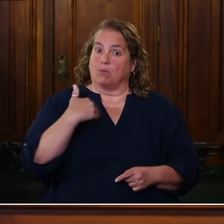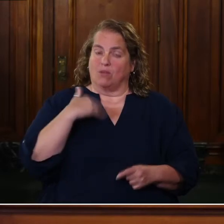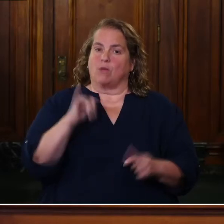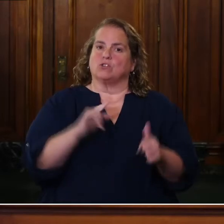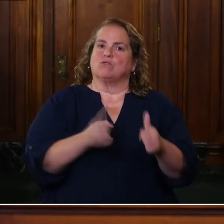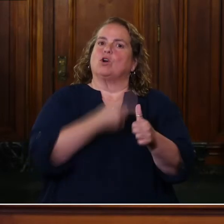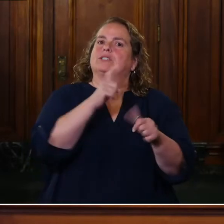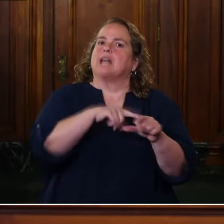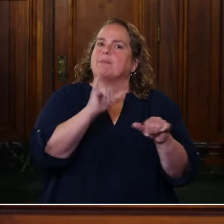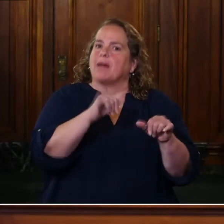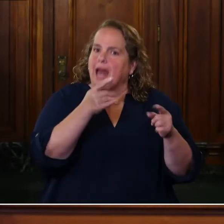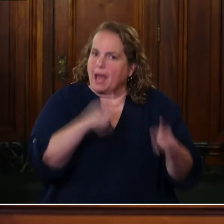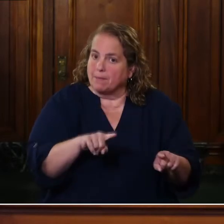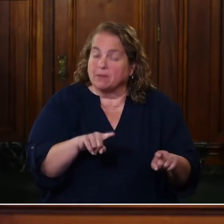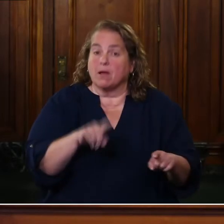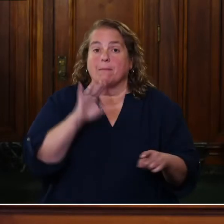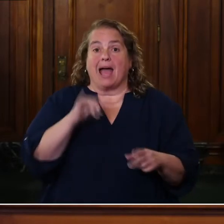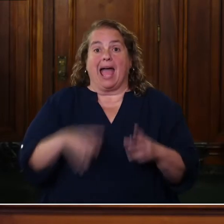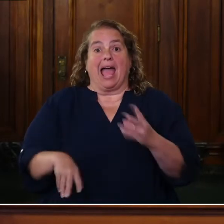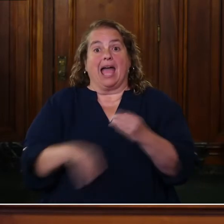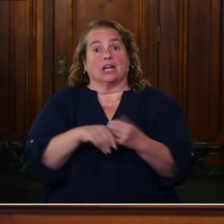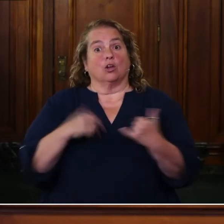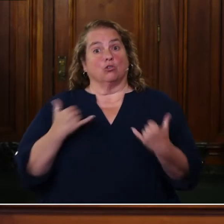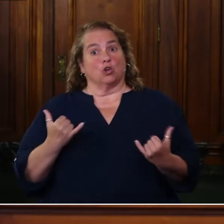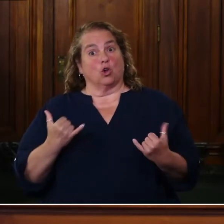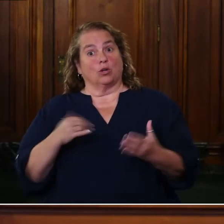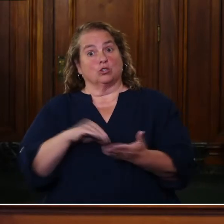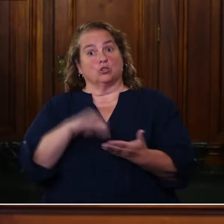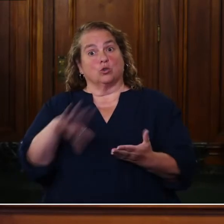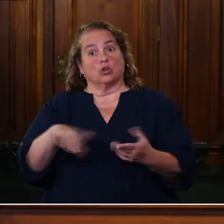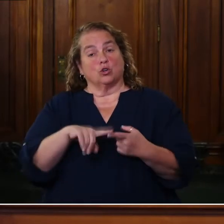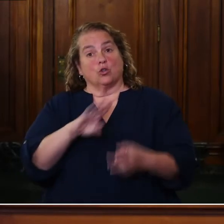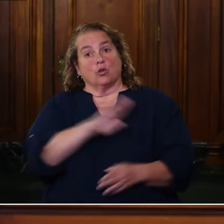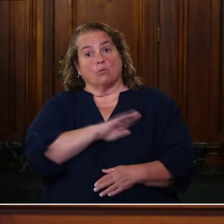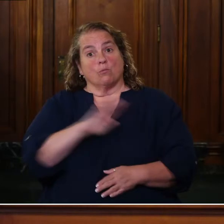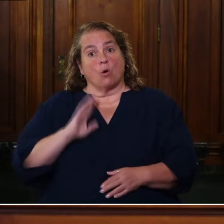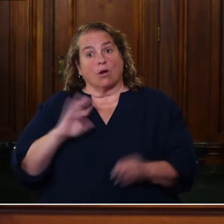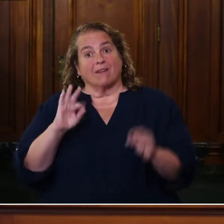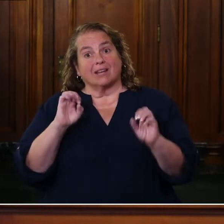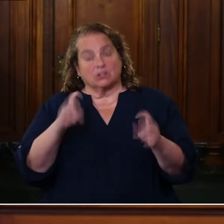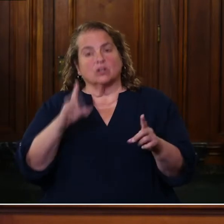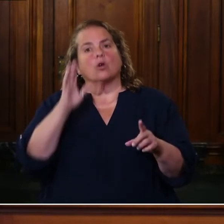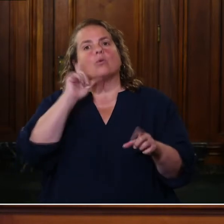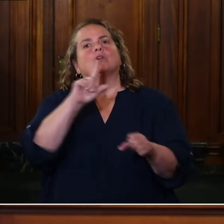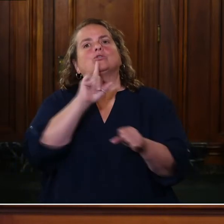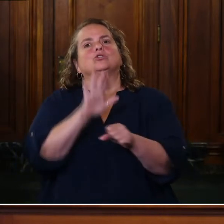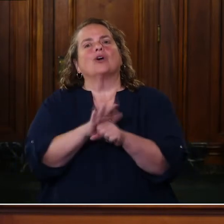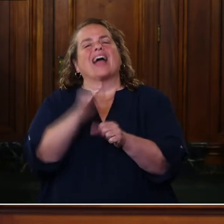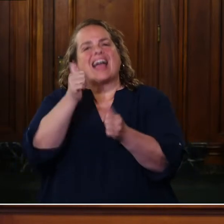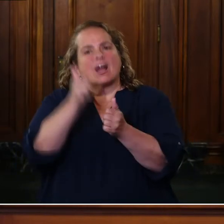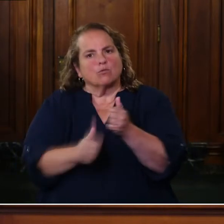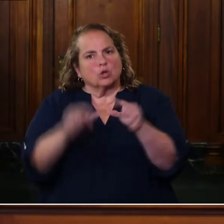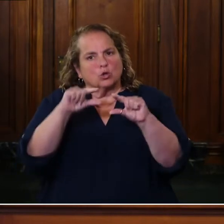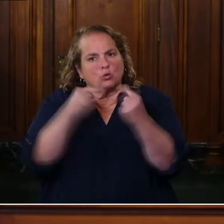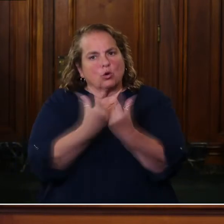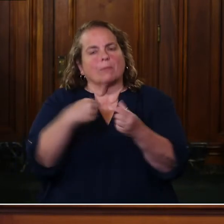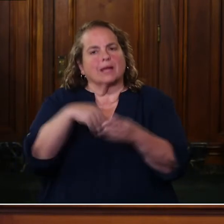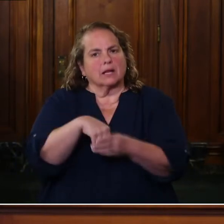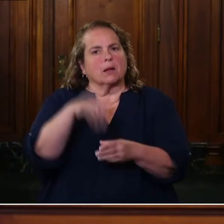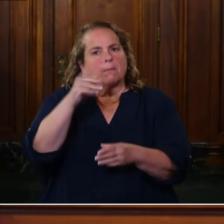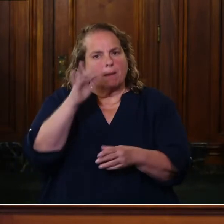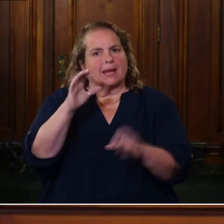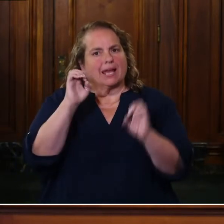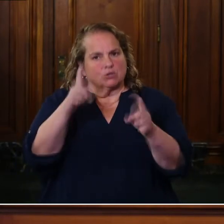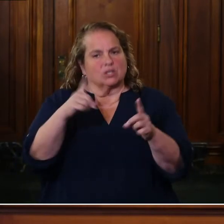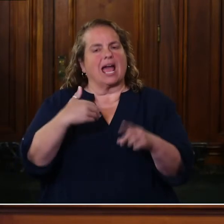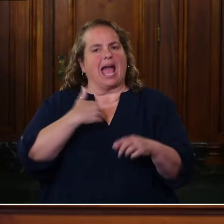that has ever happened. And so by adding a current student to the Board of Education, this ensures that every group in public education has a